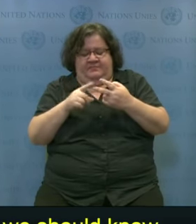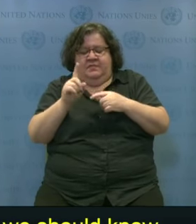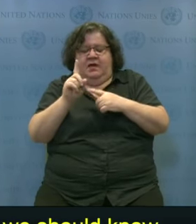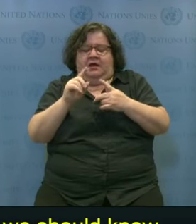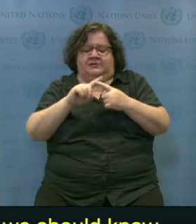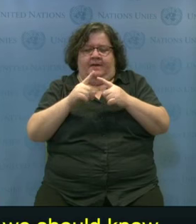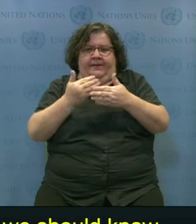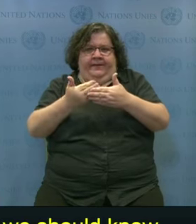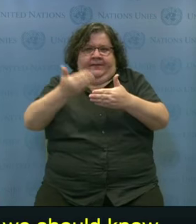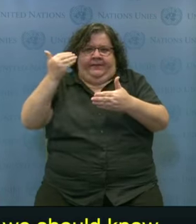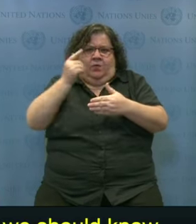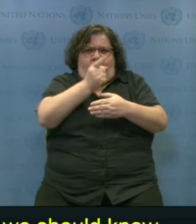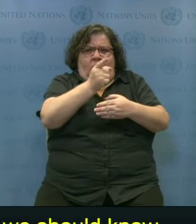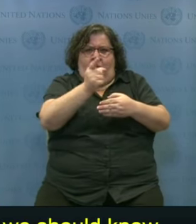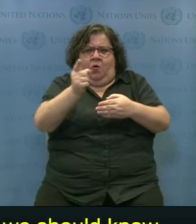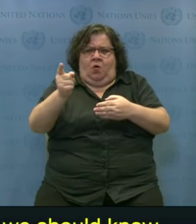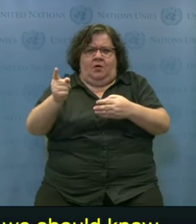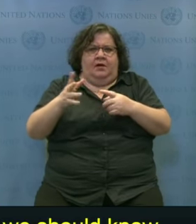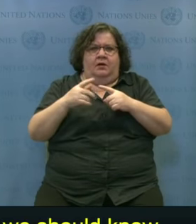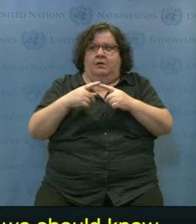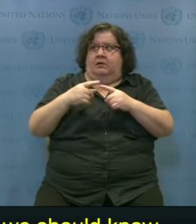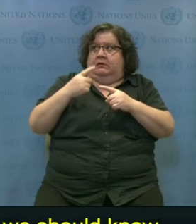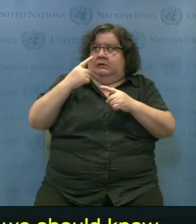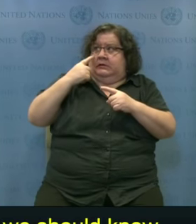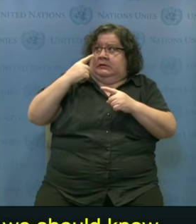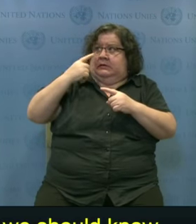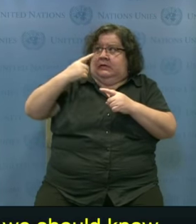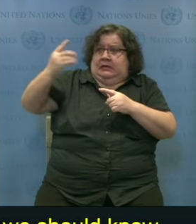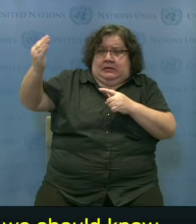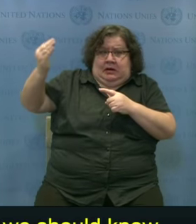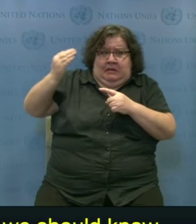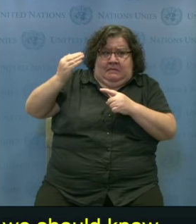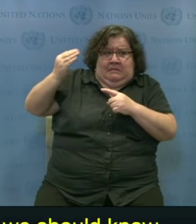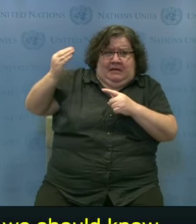hear or communicate effectively,